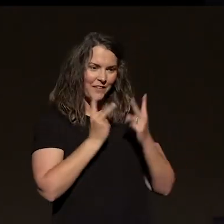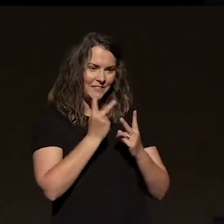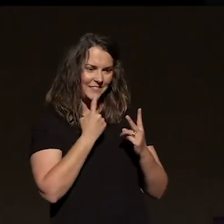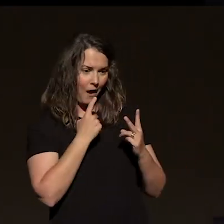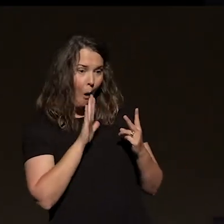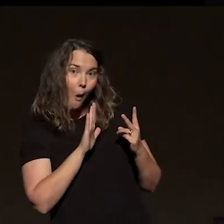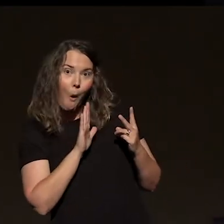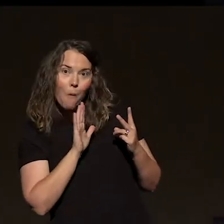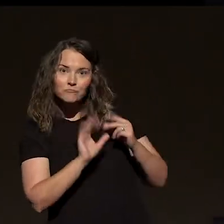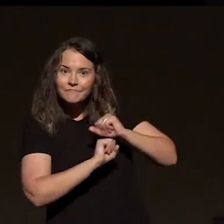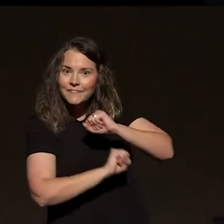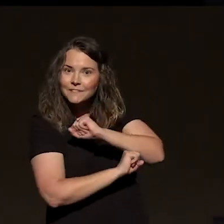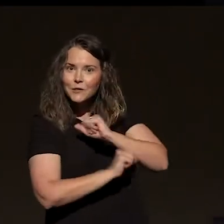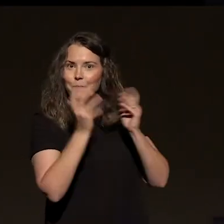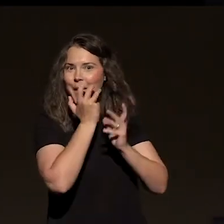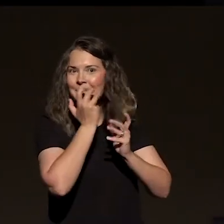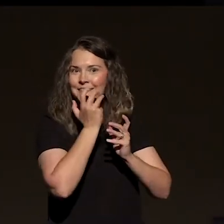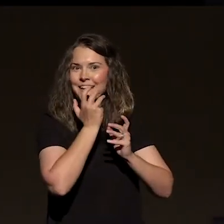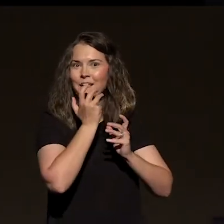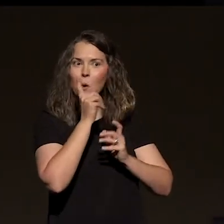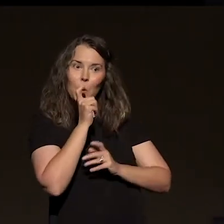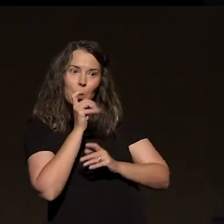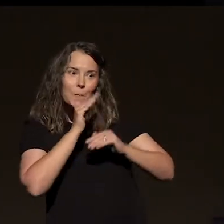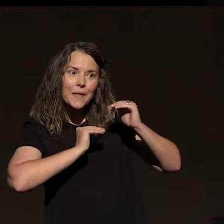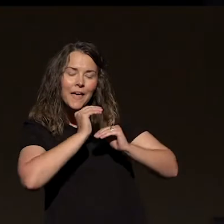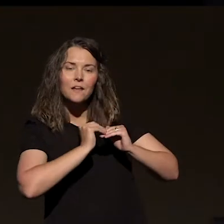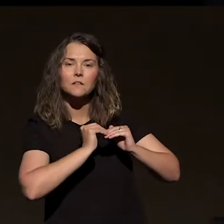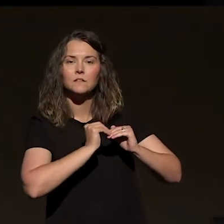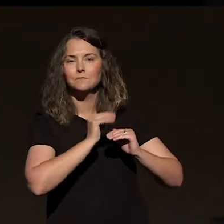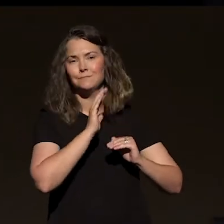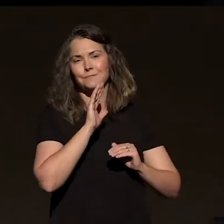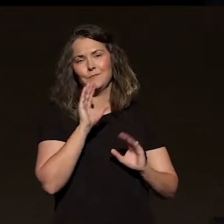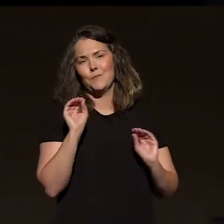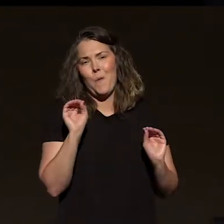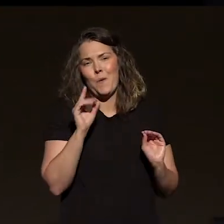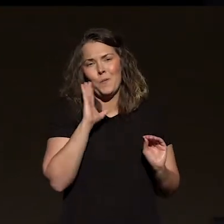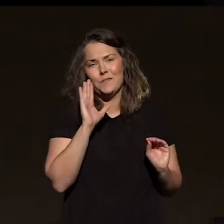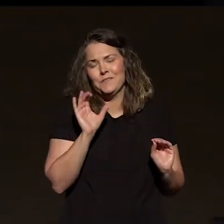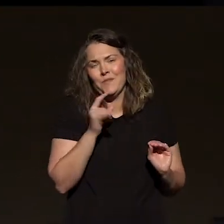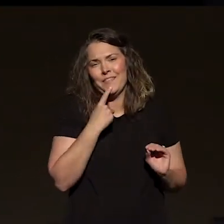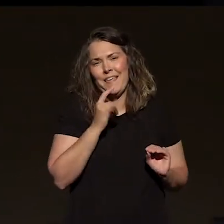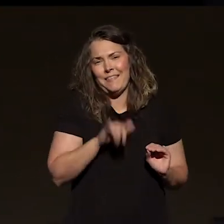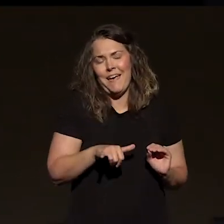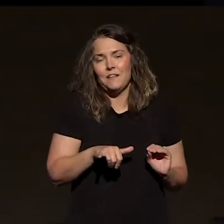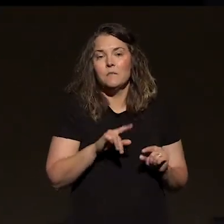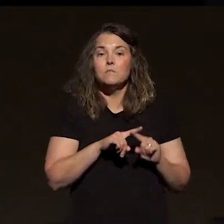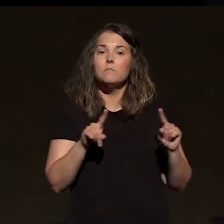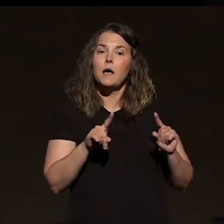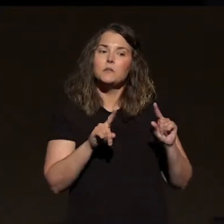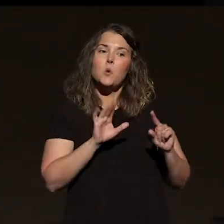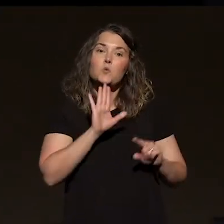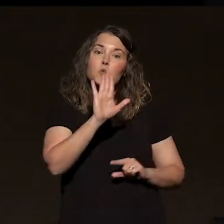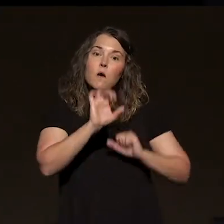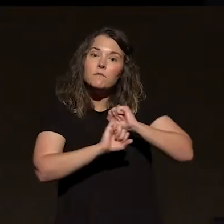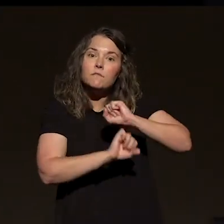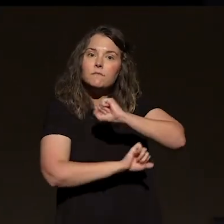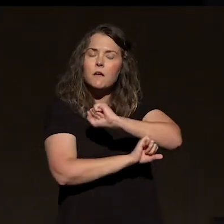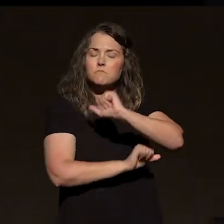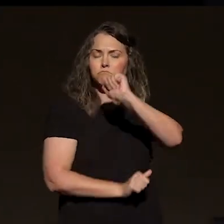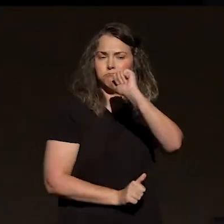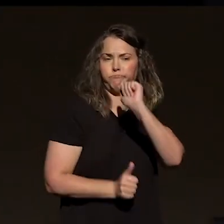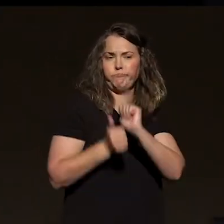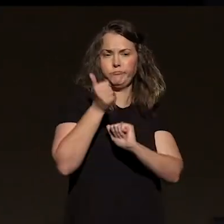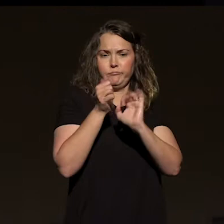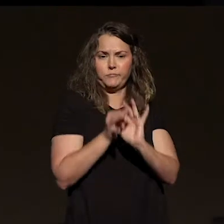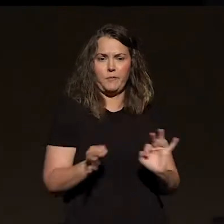amazing. I mean, who designed it? Nobody will ever do that. But your foundation is the single most important thing about